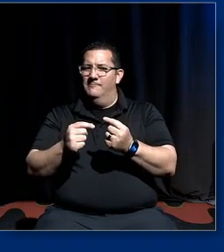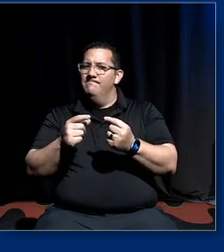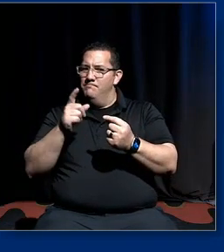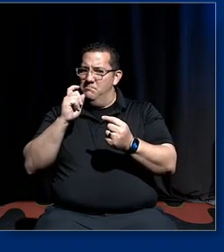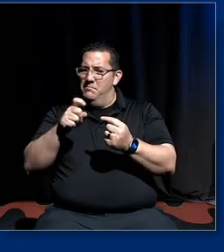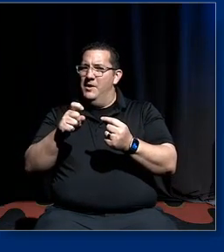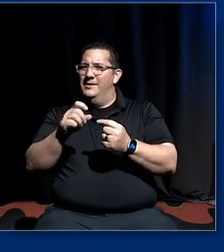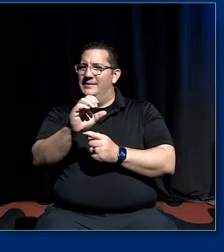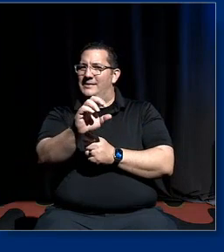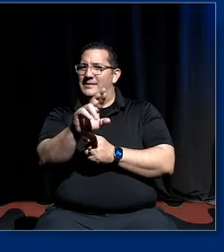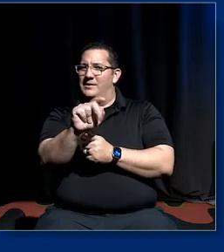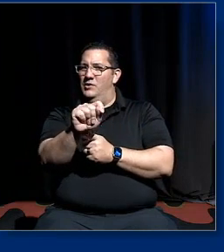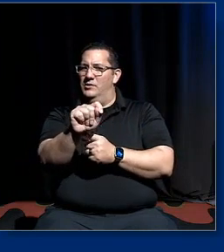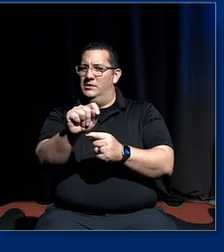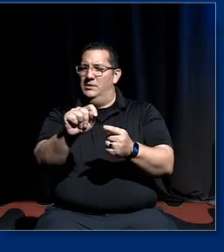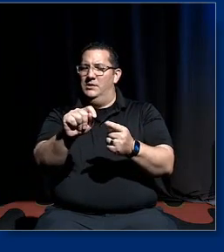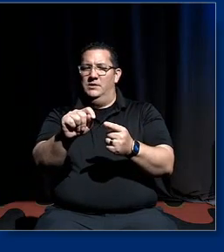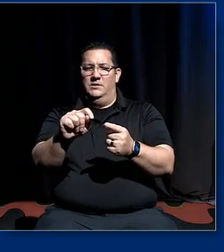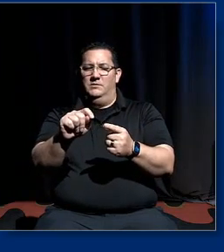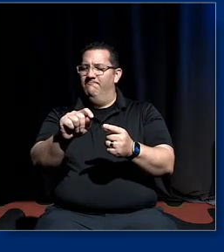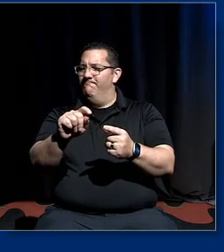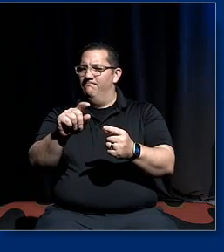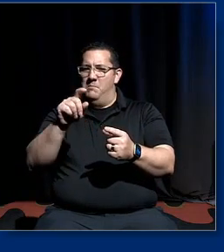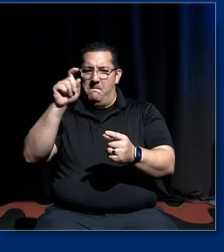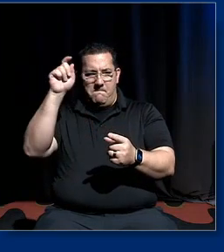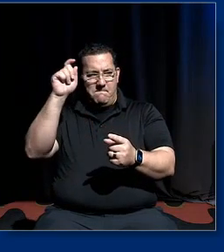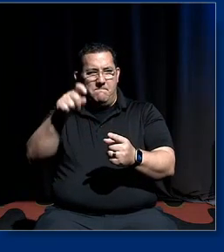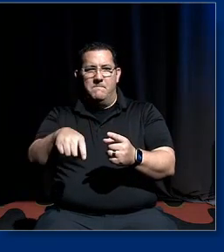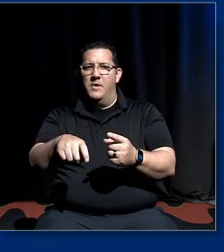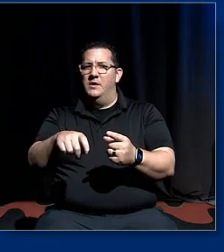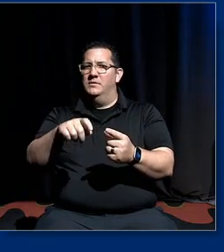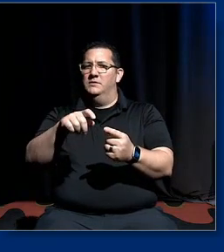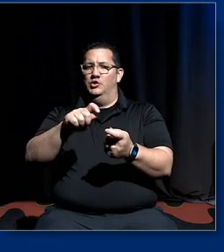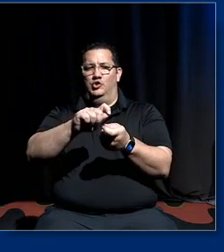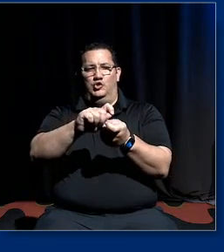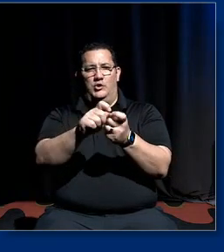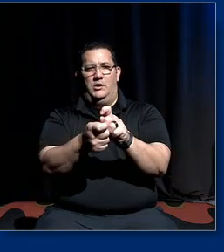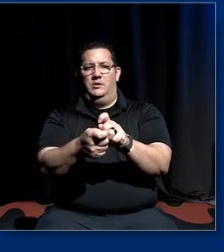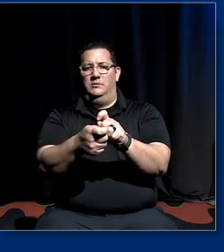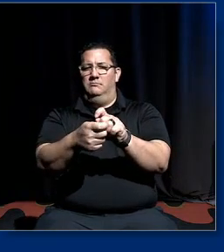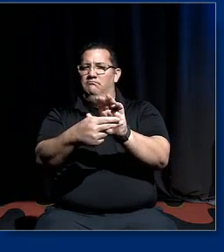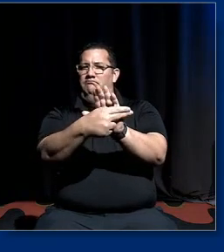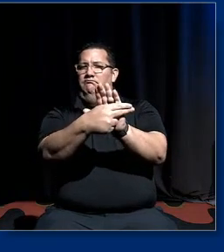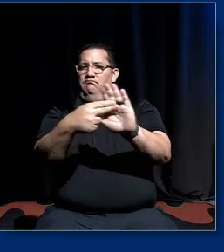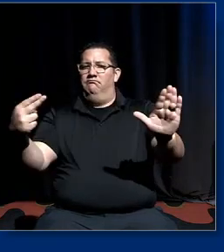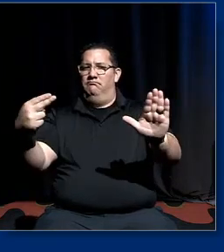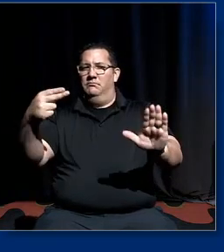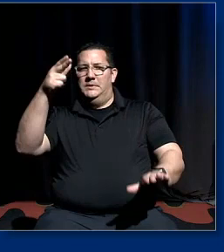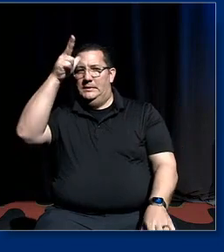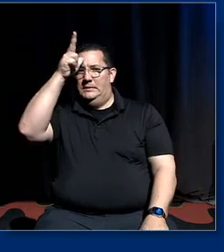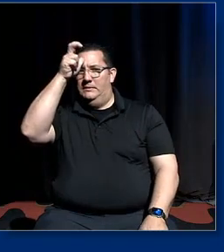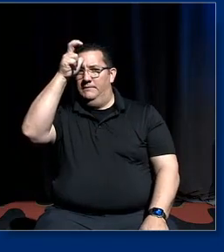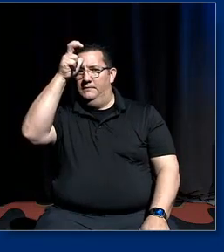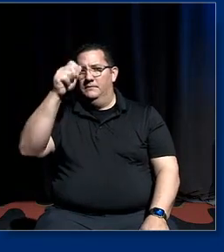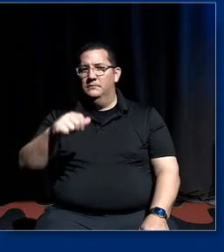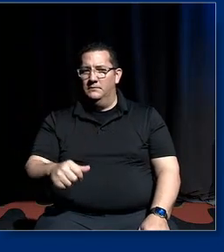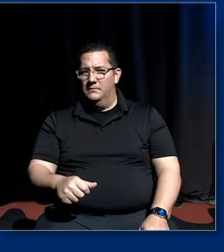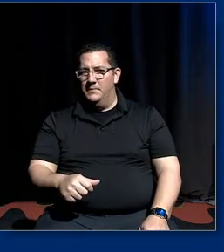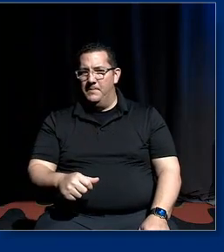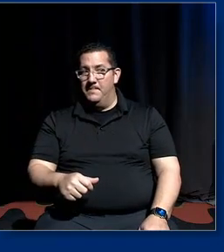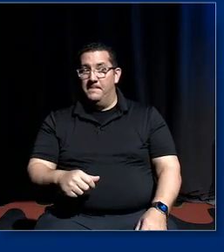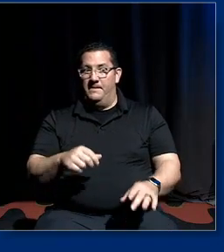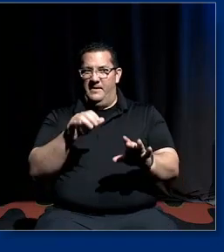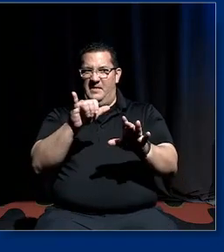into um the devil incarnate crt became the repository for anything and